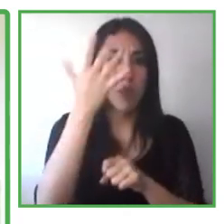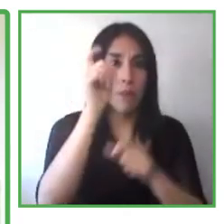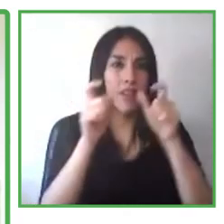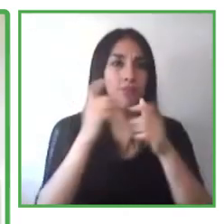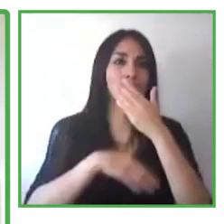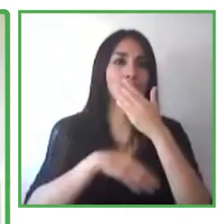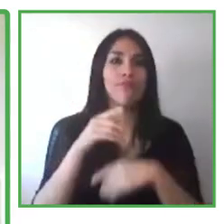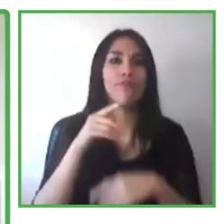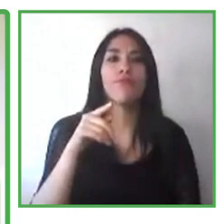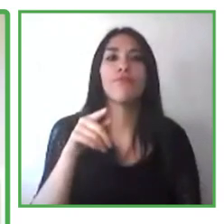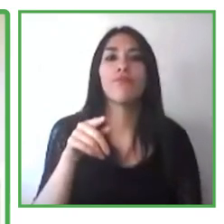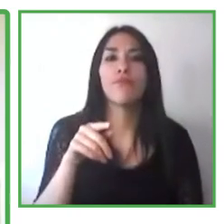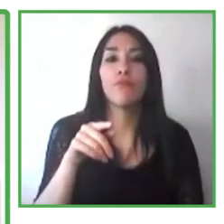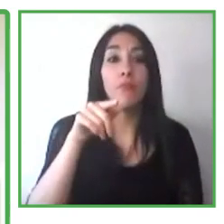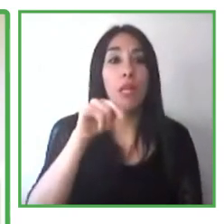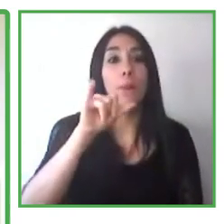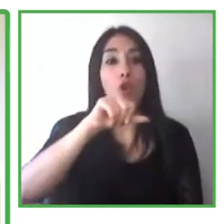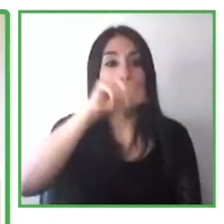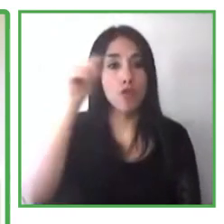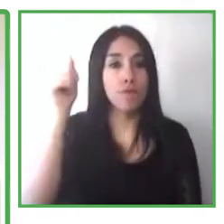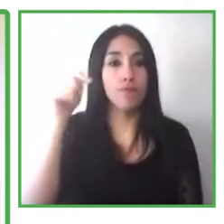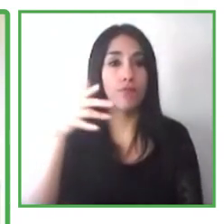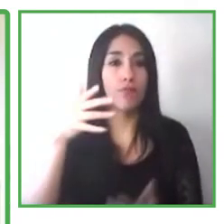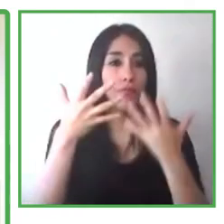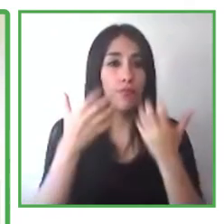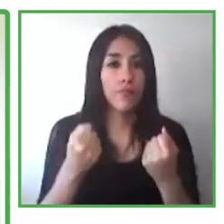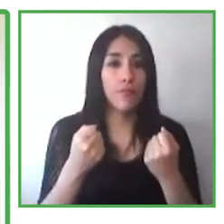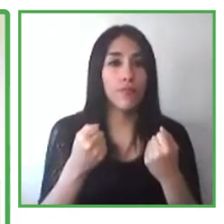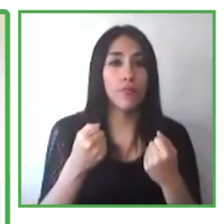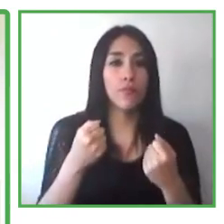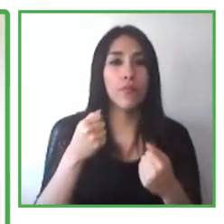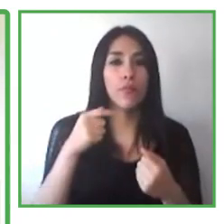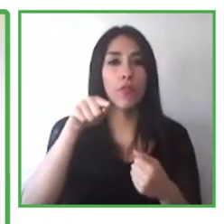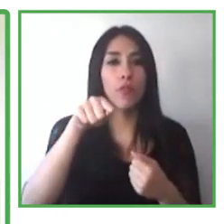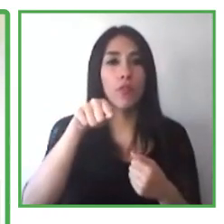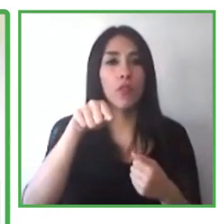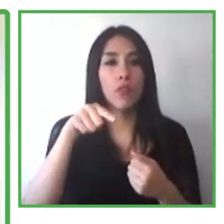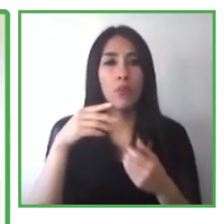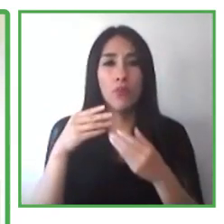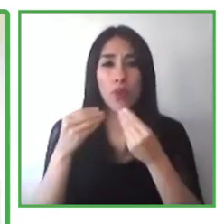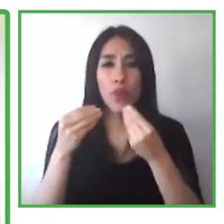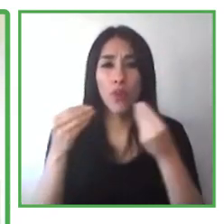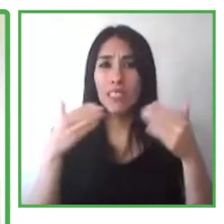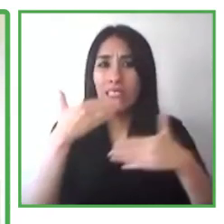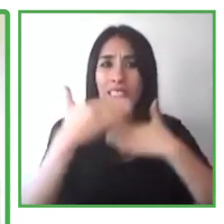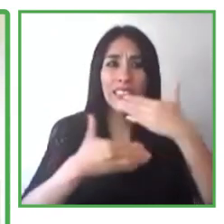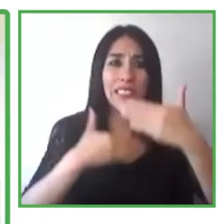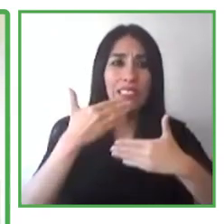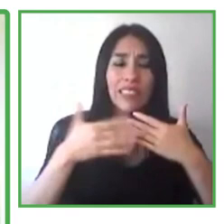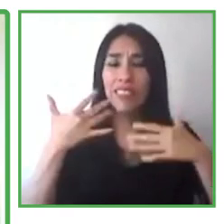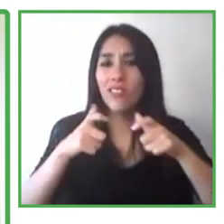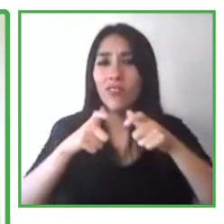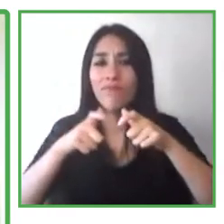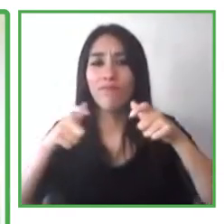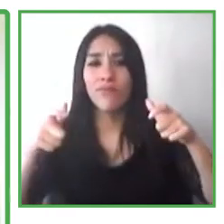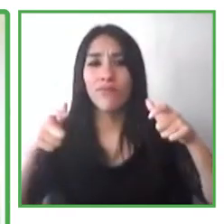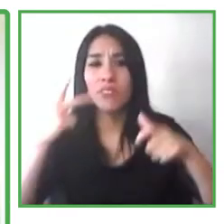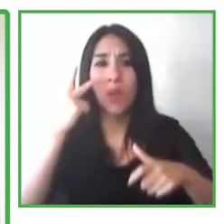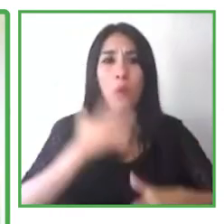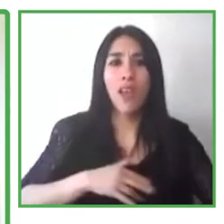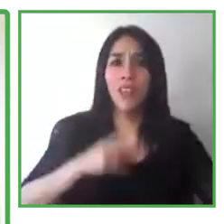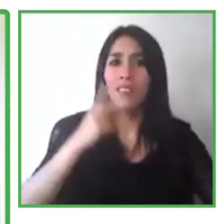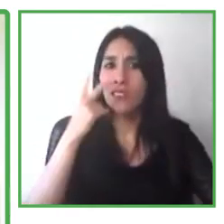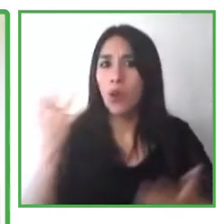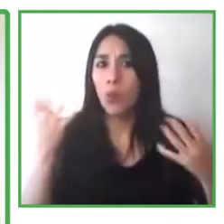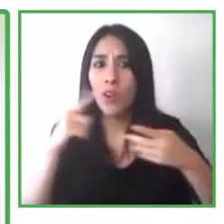we can tackle these opportunities head on to build more inclusive technologies, reduce stigma around